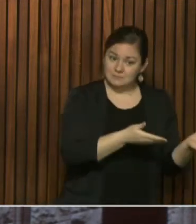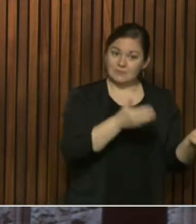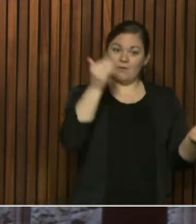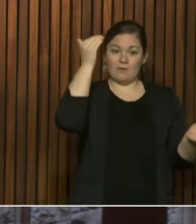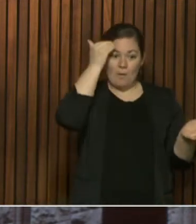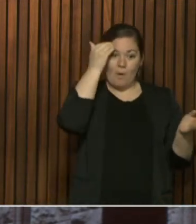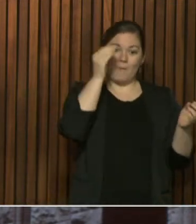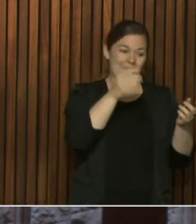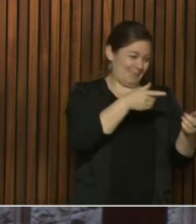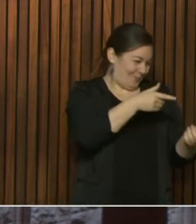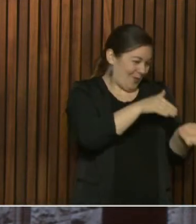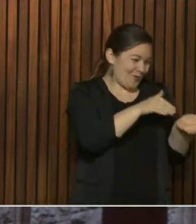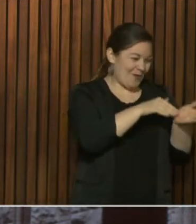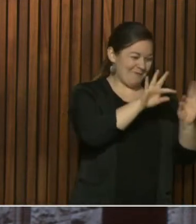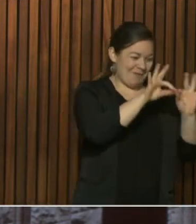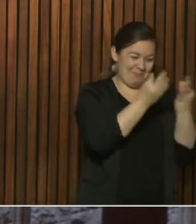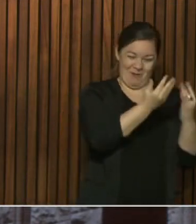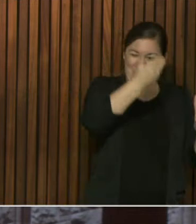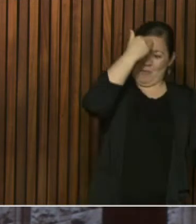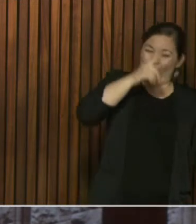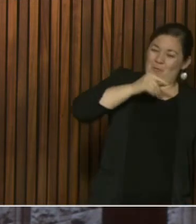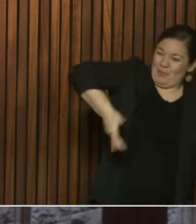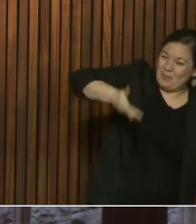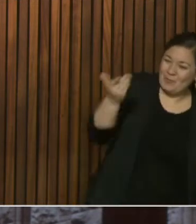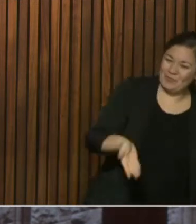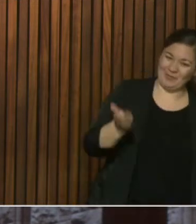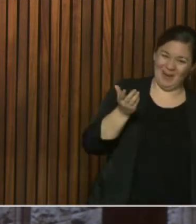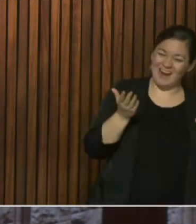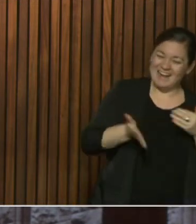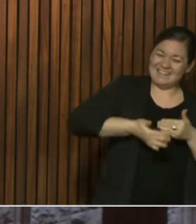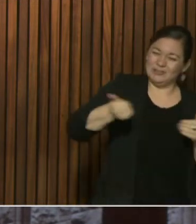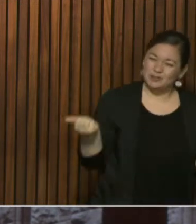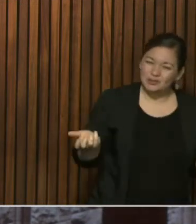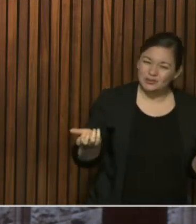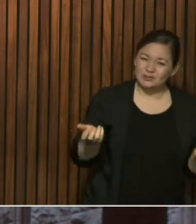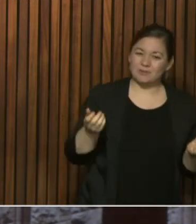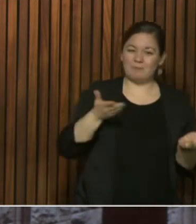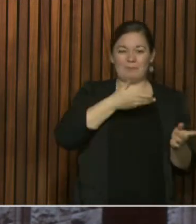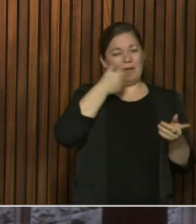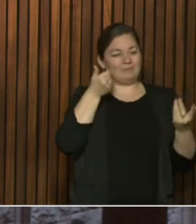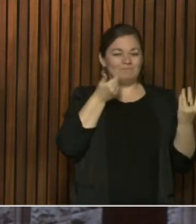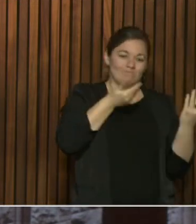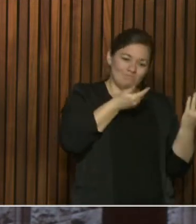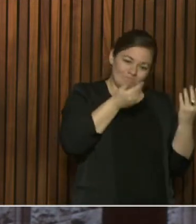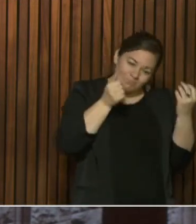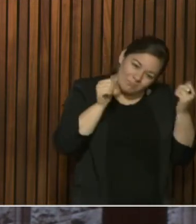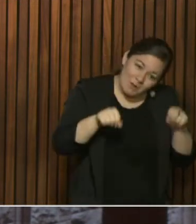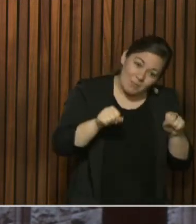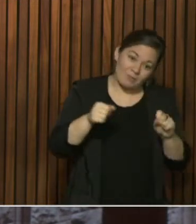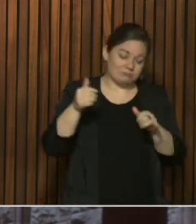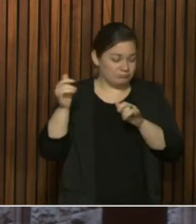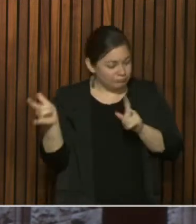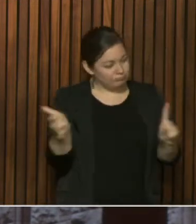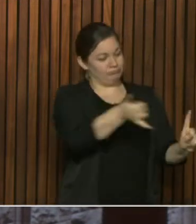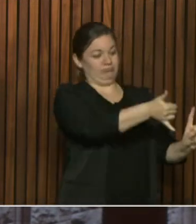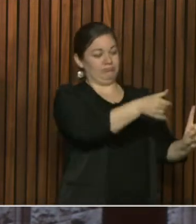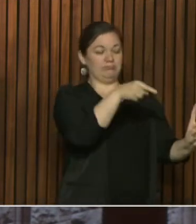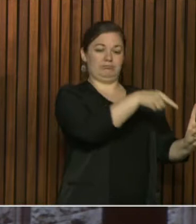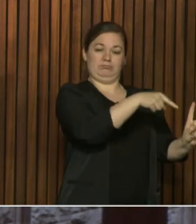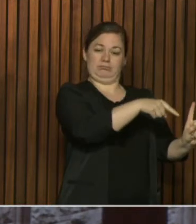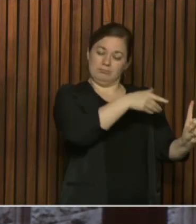perspective because they actually have access to your chart and different details that would make it even more,